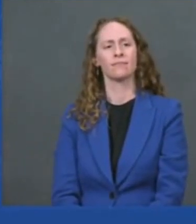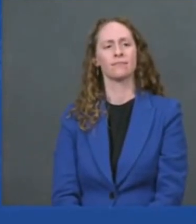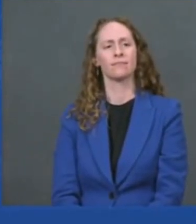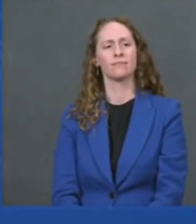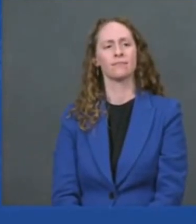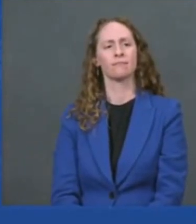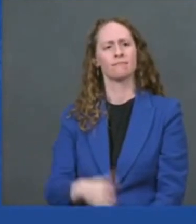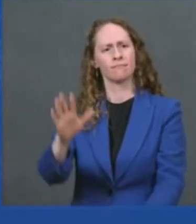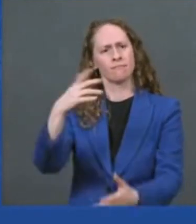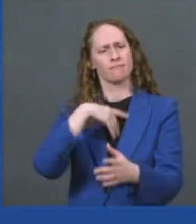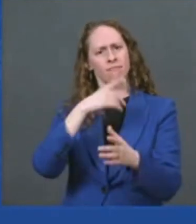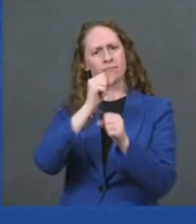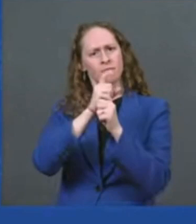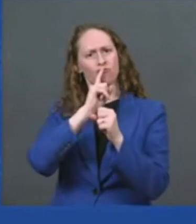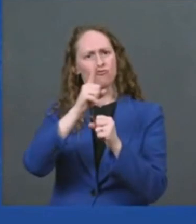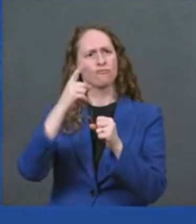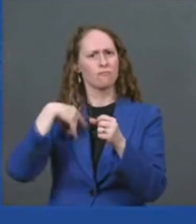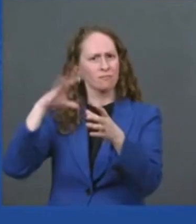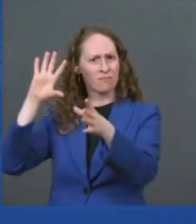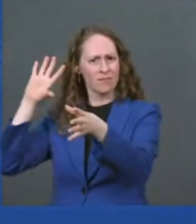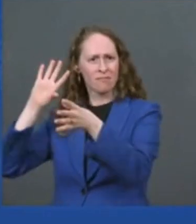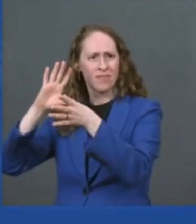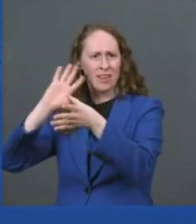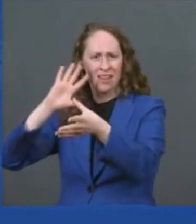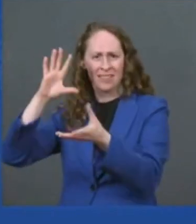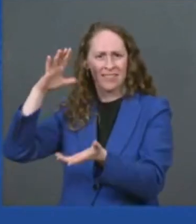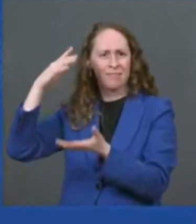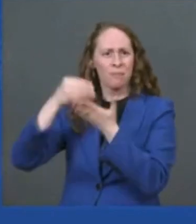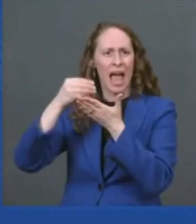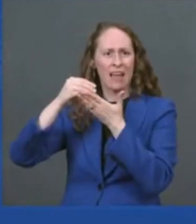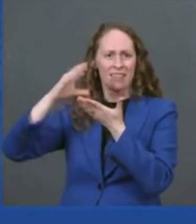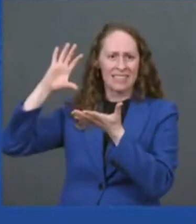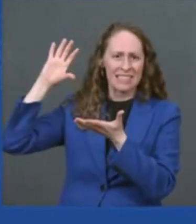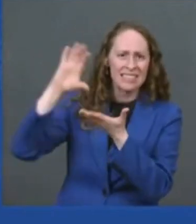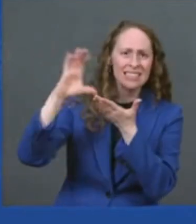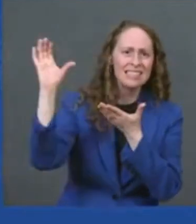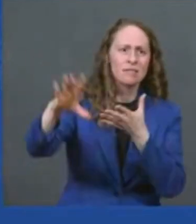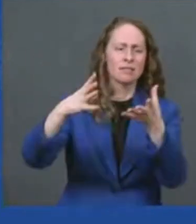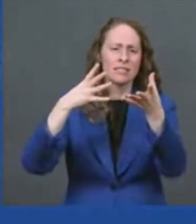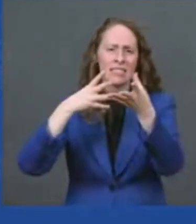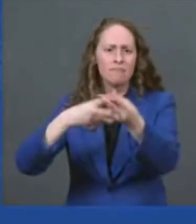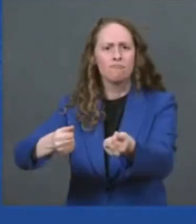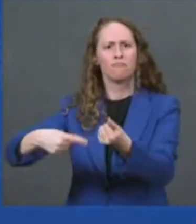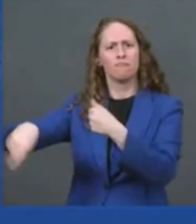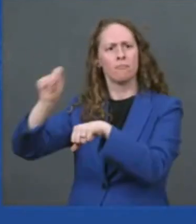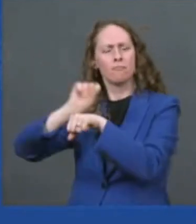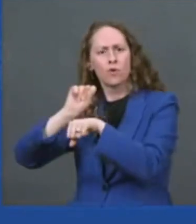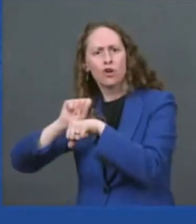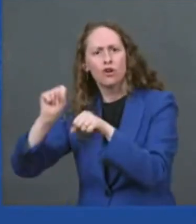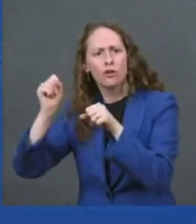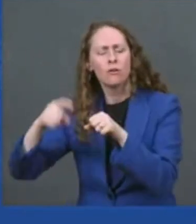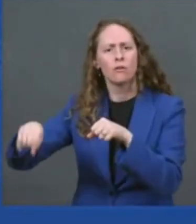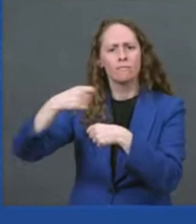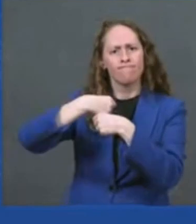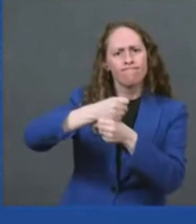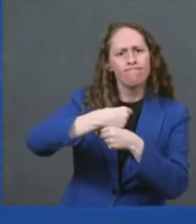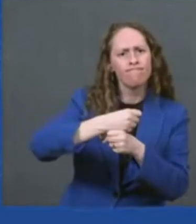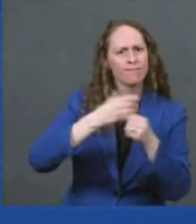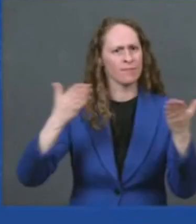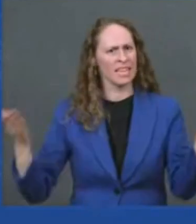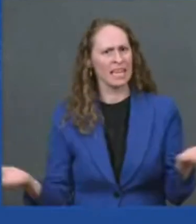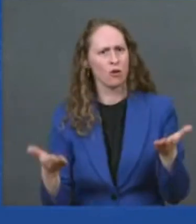workers and american manufacturing on the way over here by the way i was talking with gina uh we were talking about uh